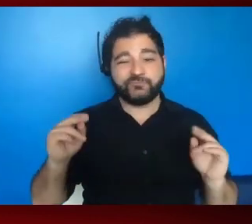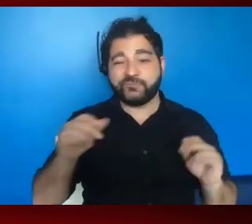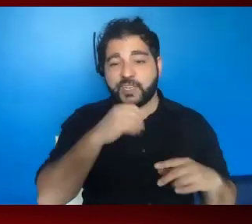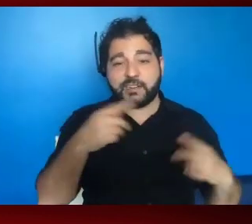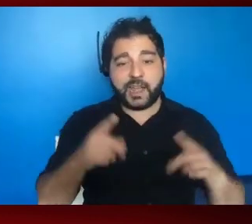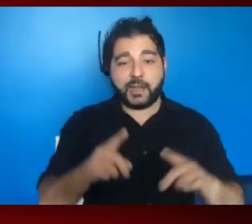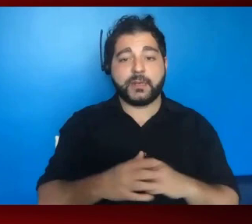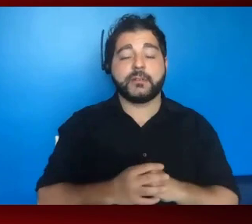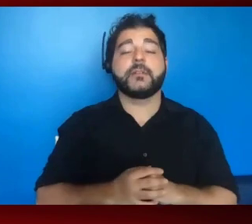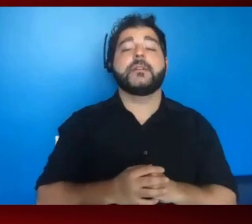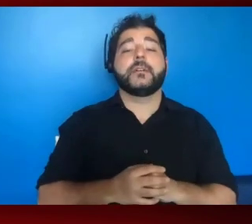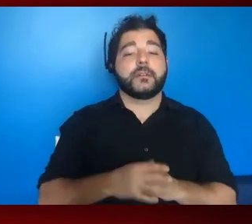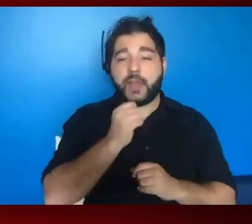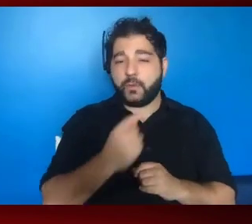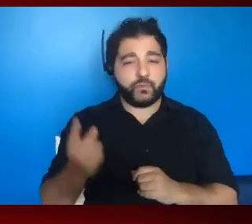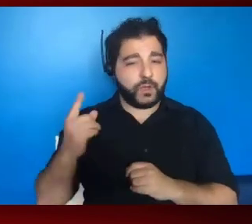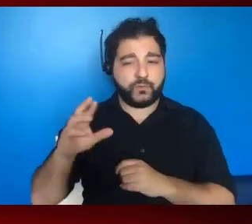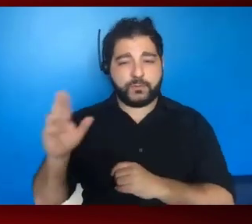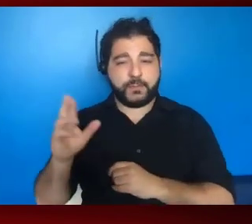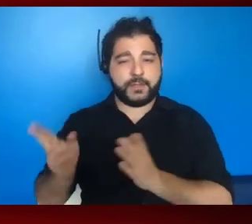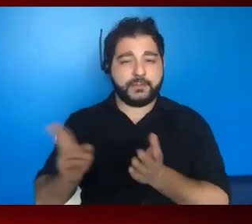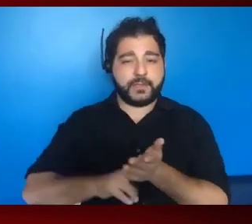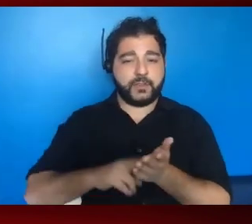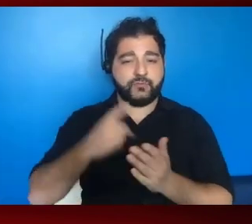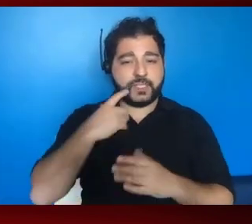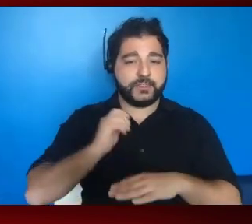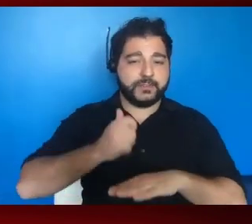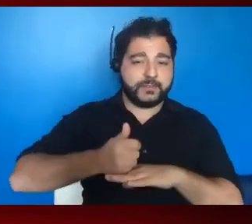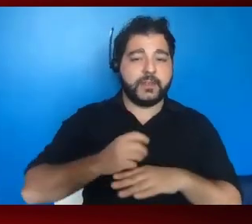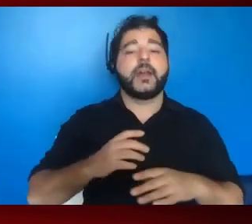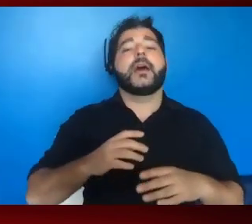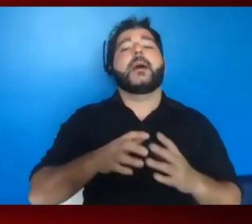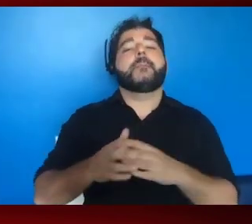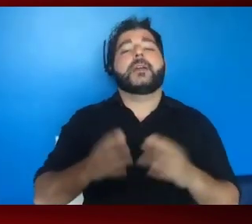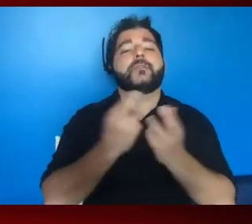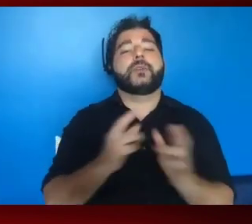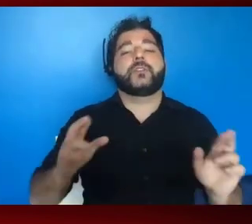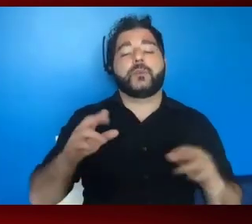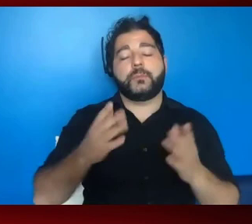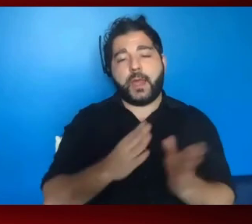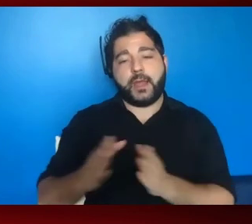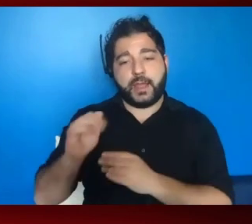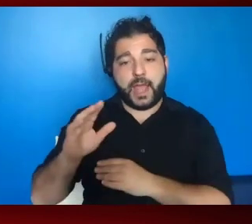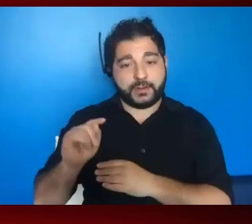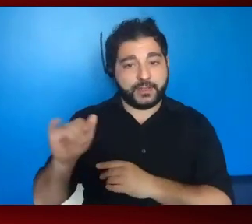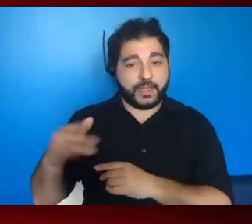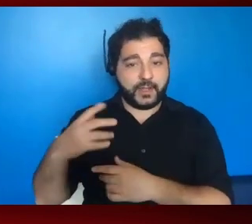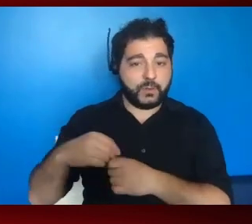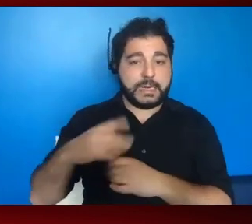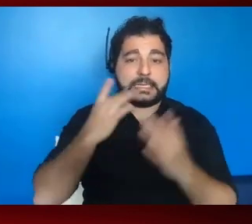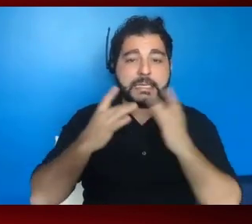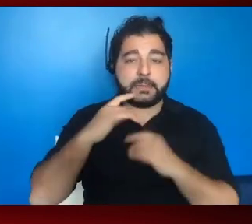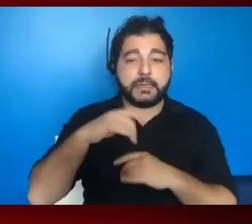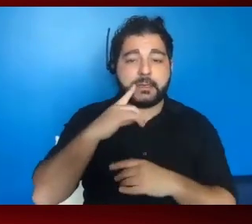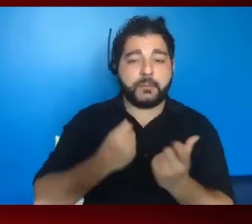as evidenced by the fact that not one Republican signed onto the recently enacted American Rescue Plan Act. This act included desperately needed